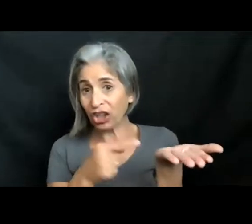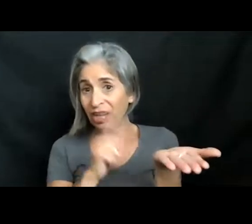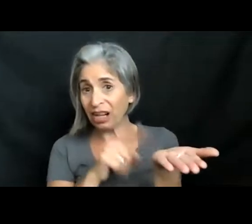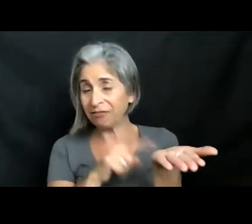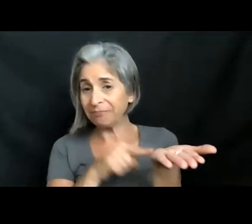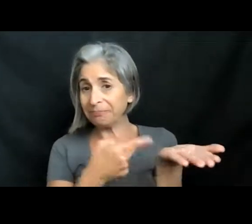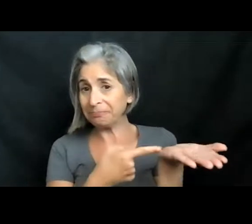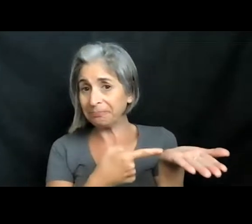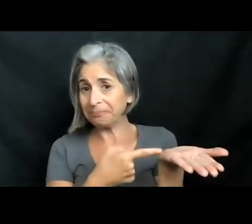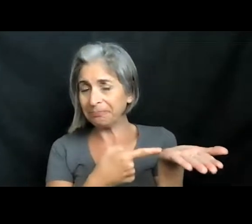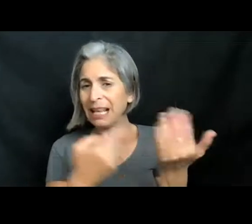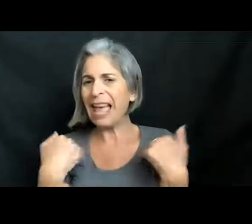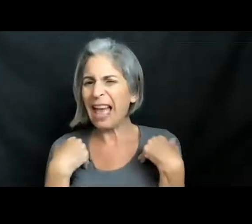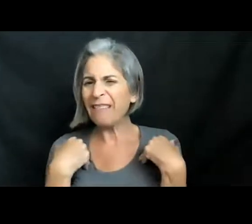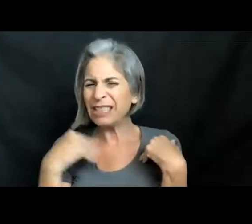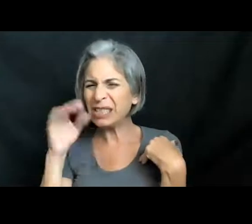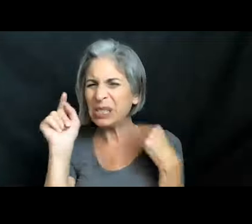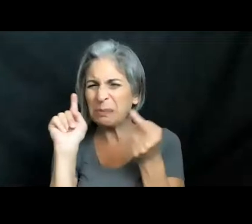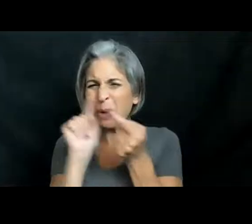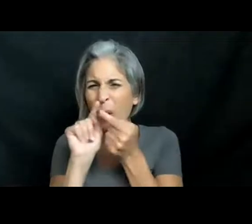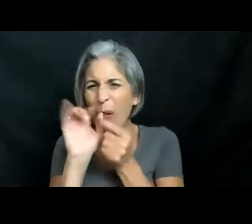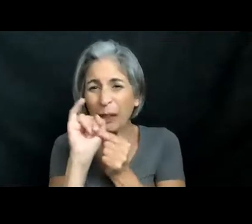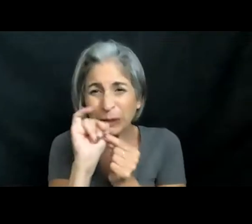we have a few teeny tiny shrimp.